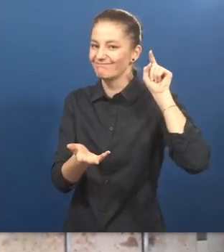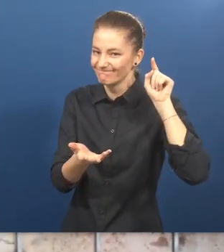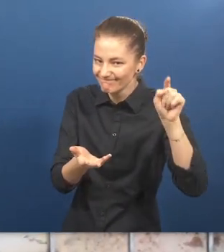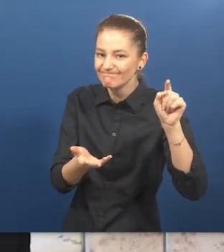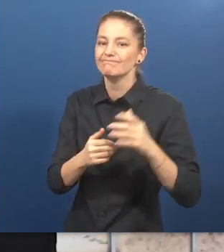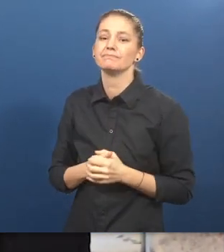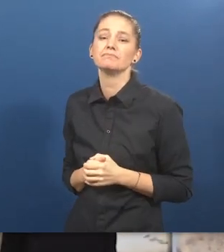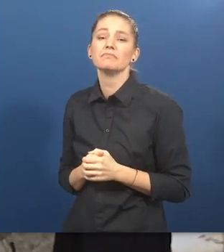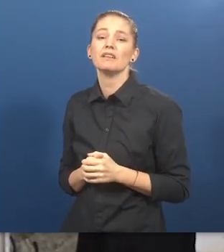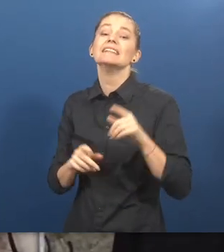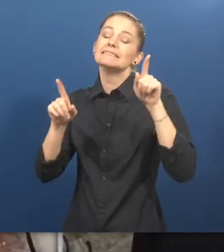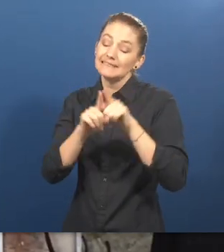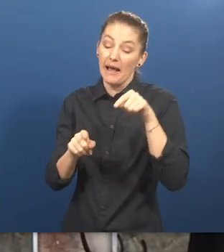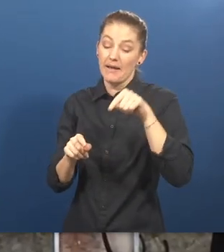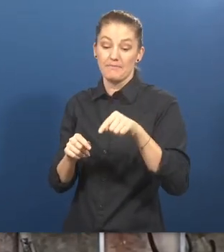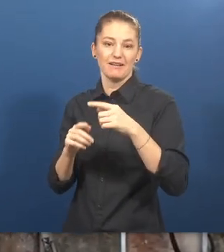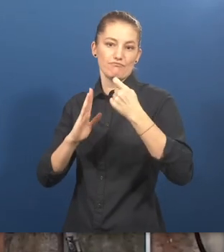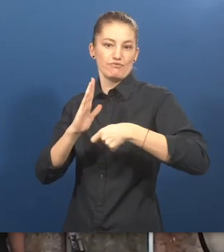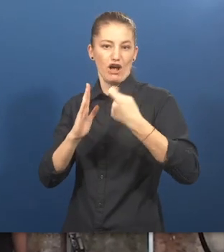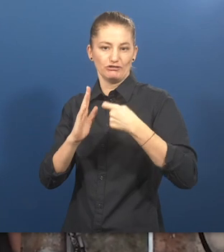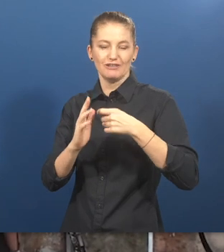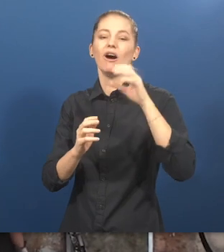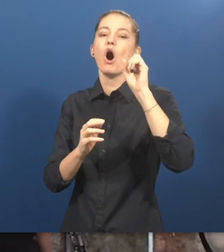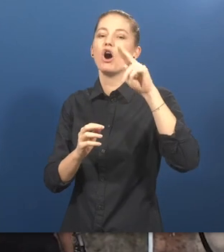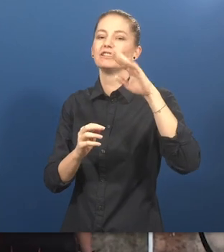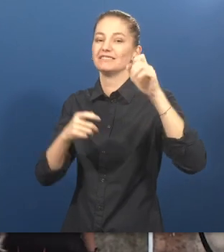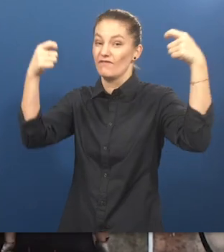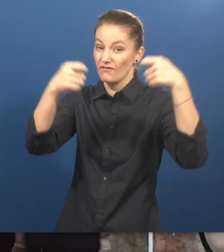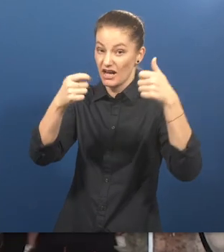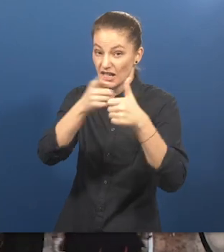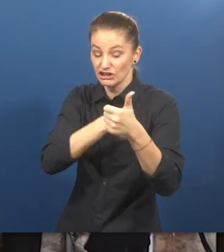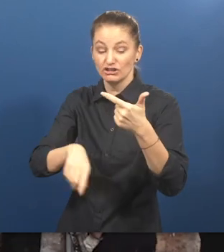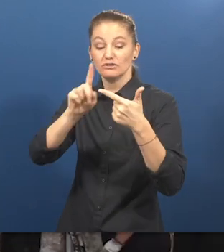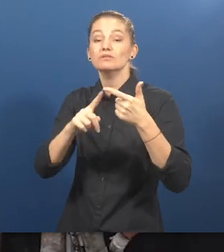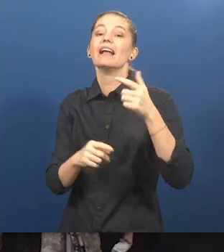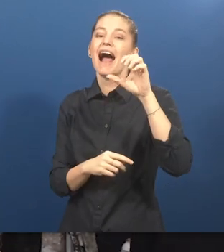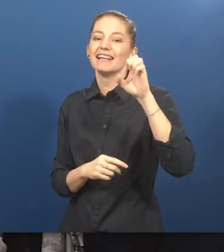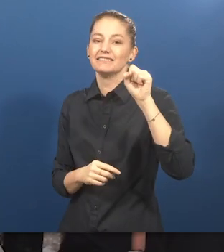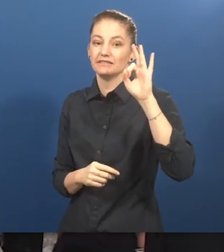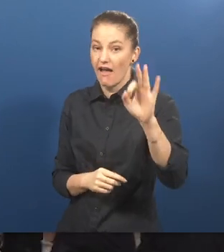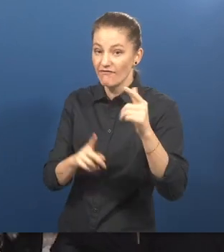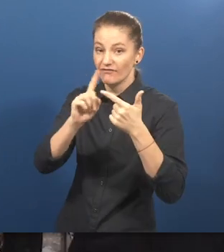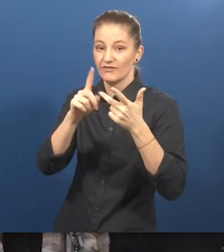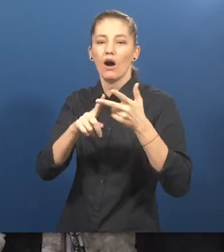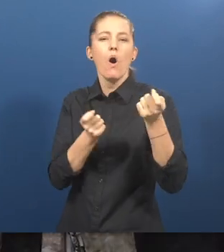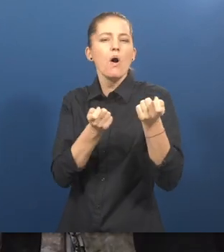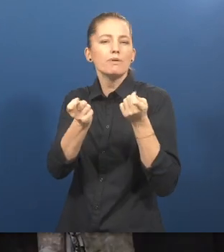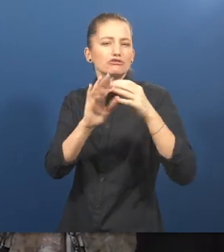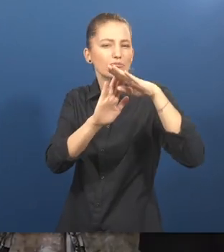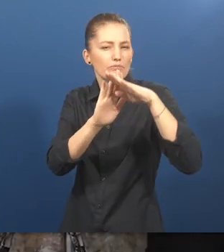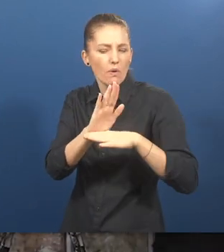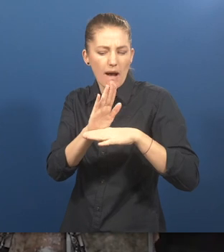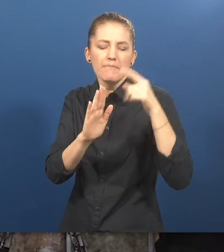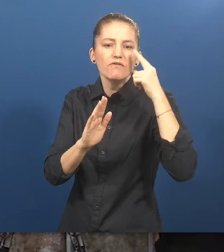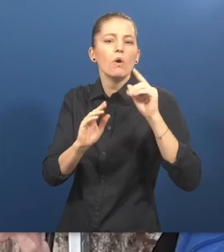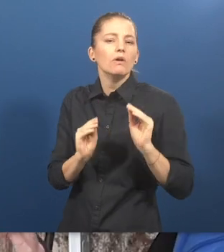and the European Social Fund through the operational programs of your employment and social inclusion and